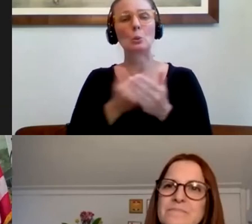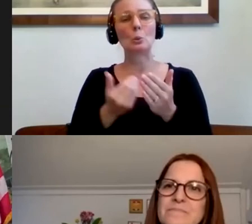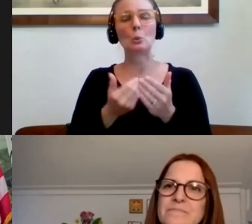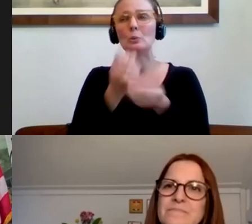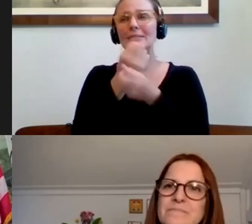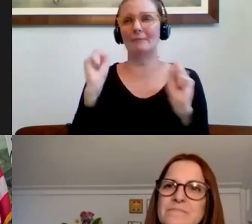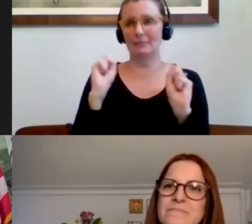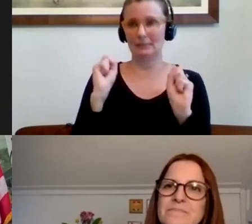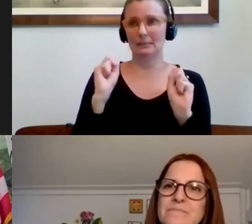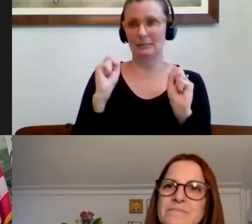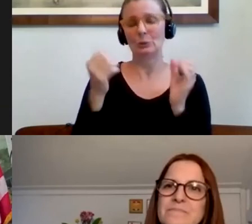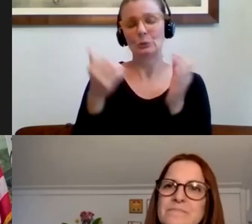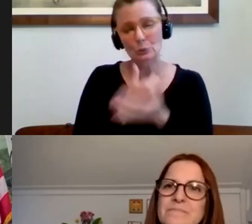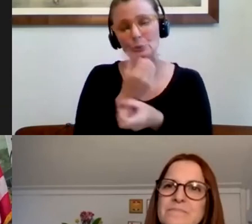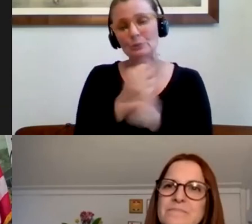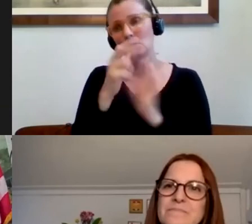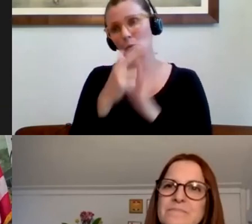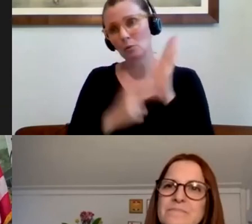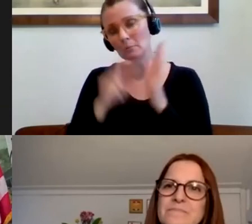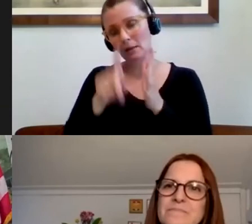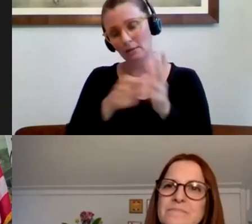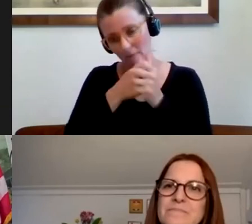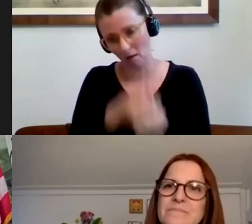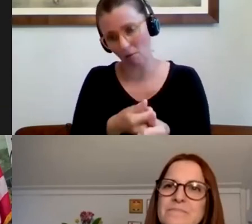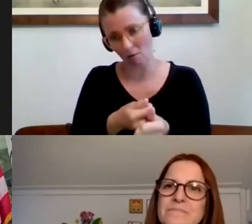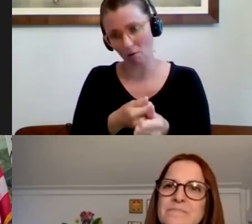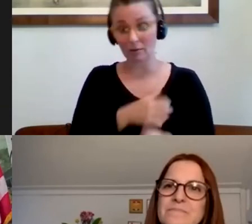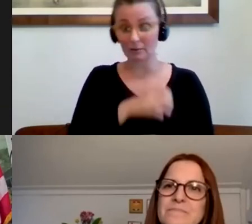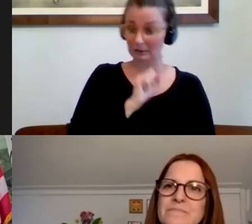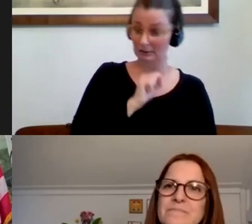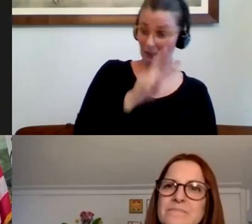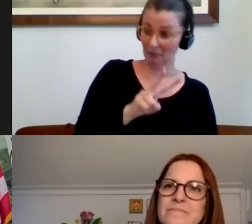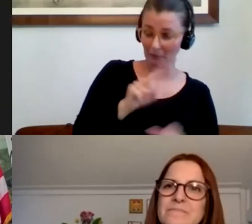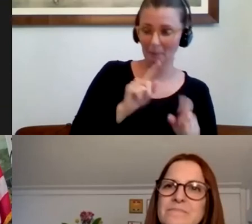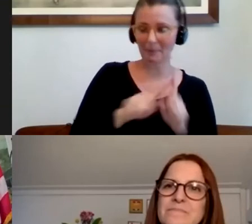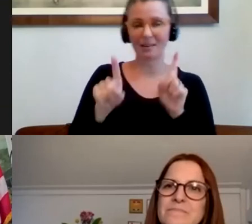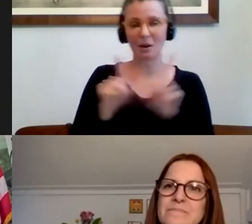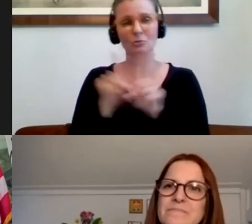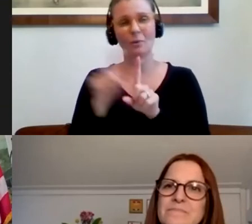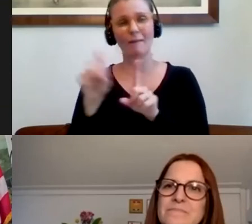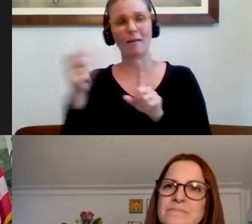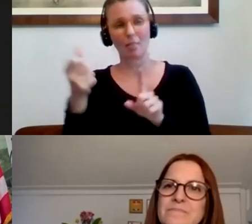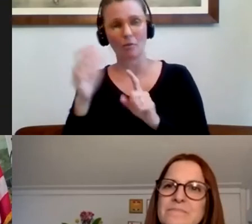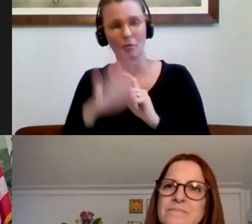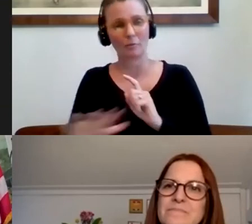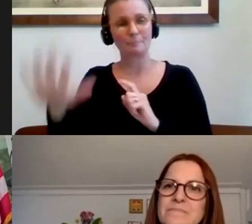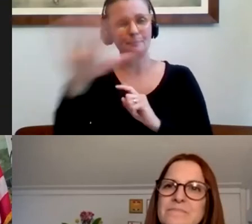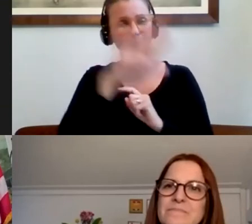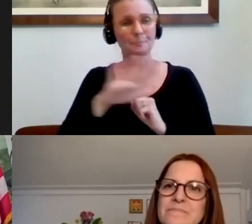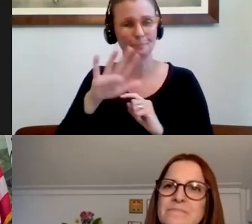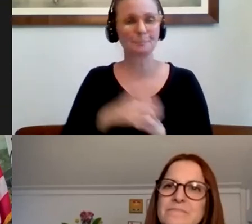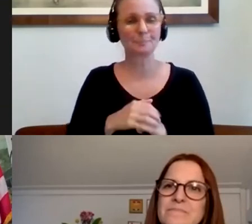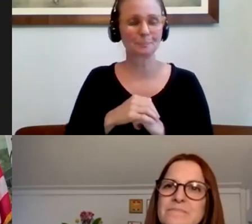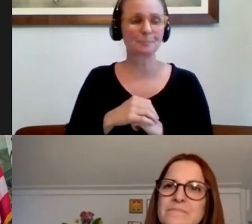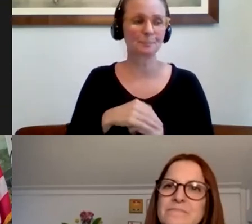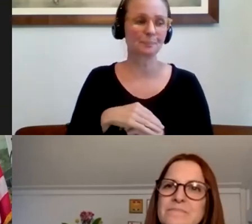guidelines that we must all follow. And Somerville though, and I'm sure we're also advising seniors in general, and we'll talk about it as another question,